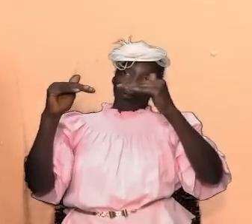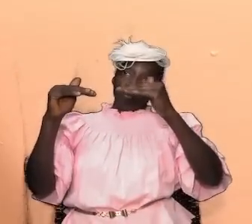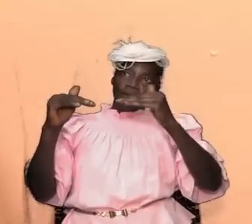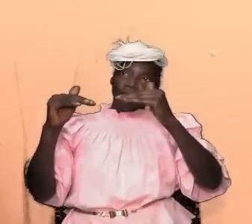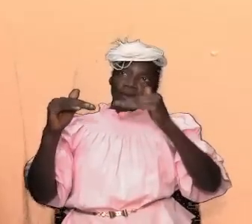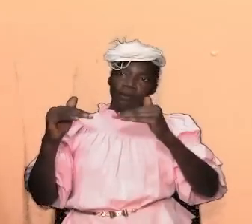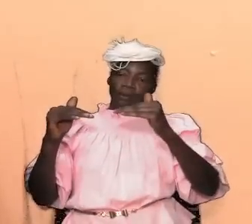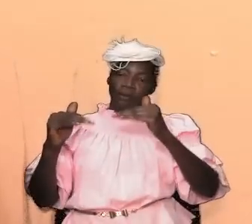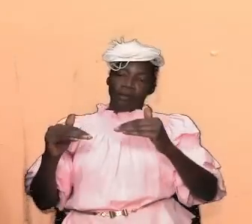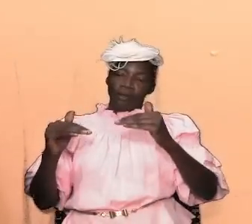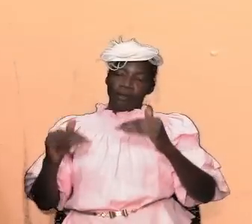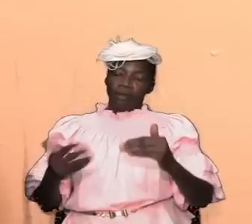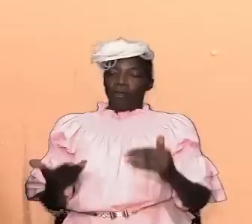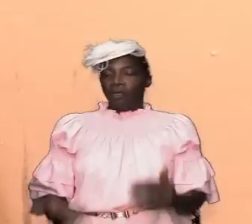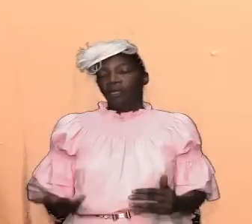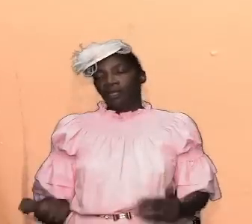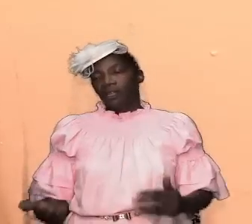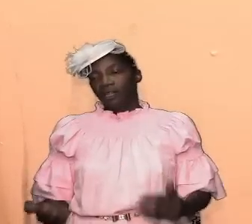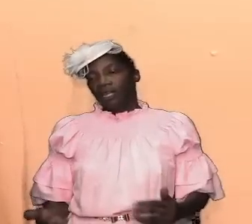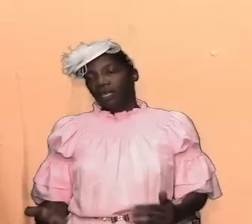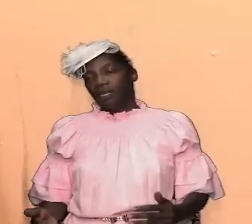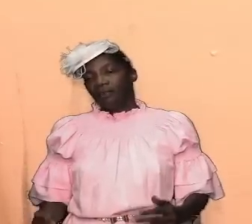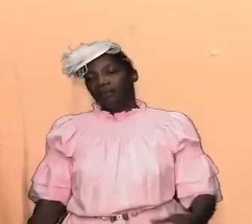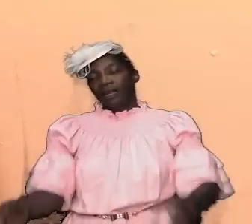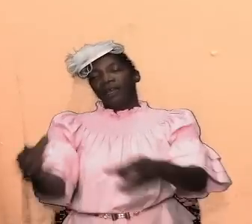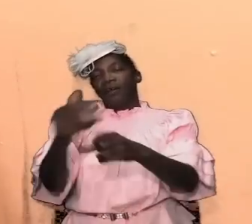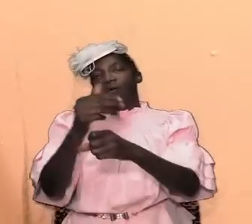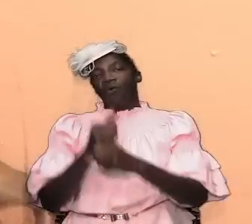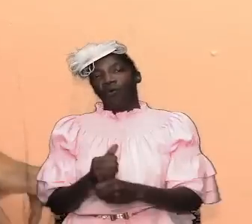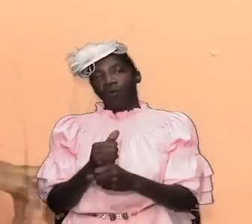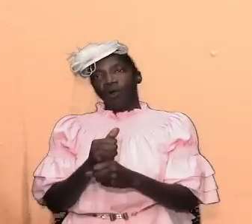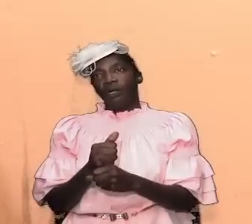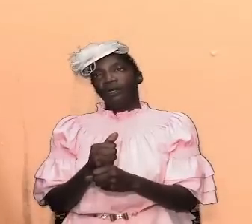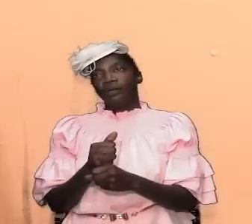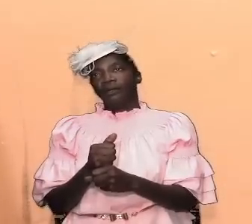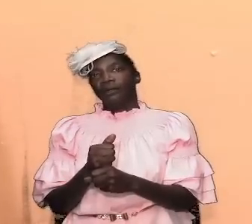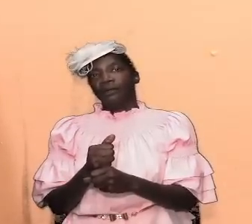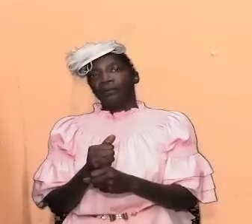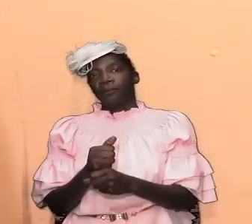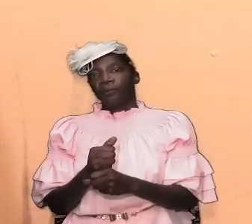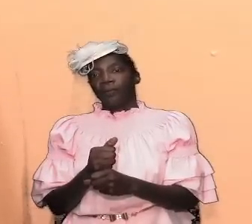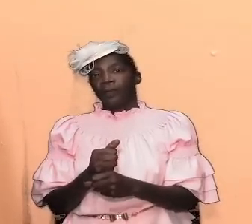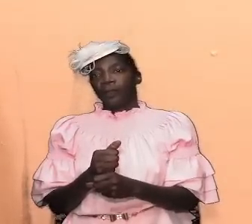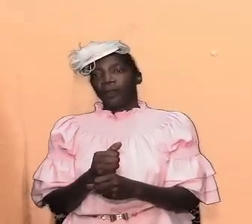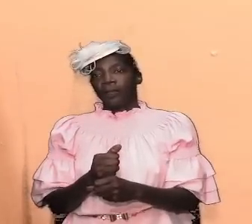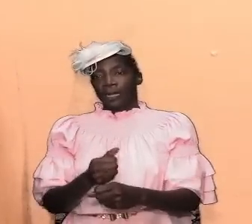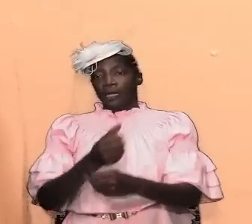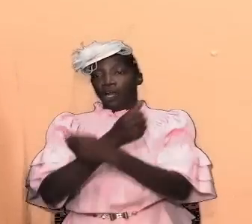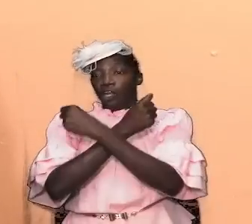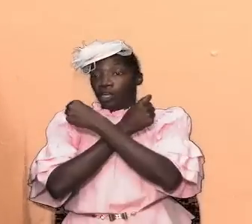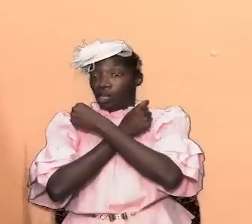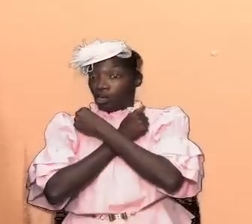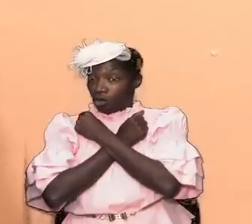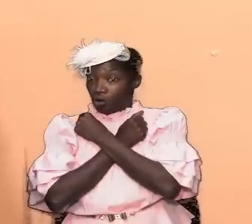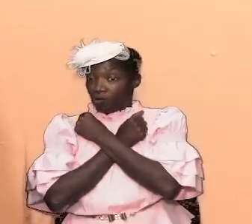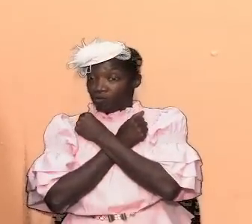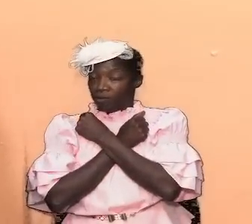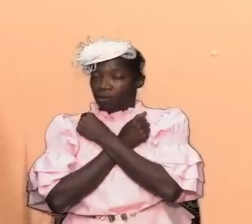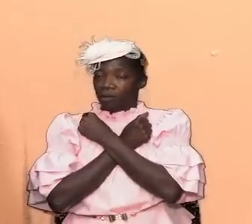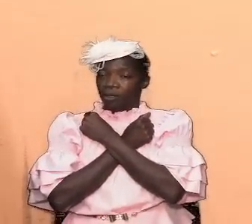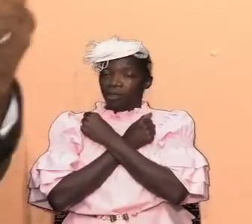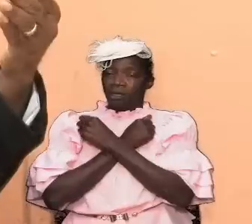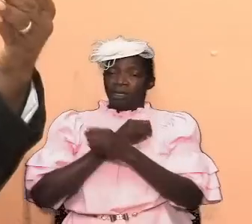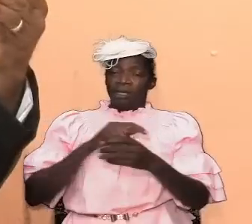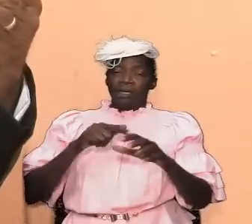things that they held sacrosanct they started to reject at the time that solomon was